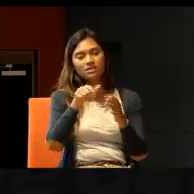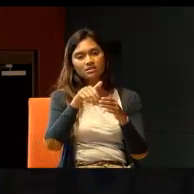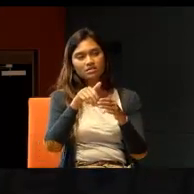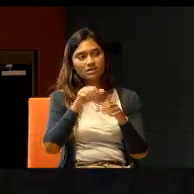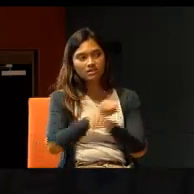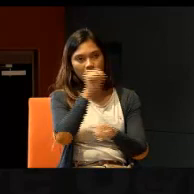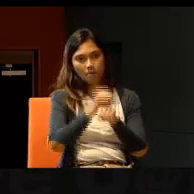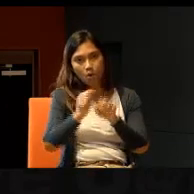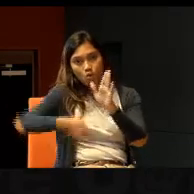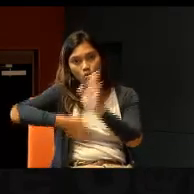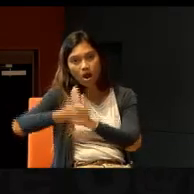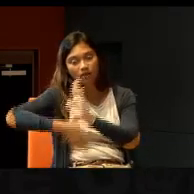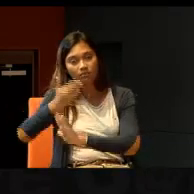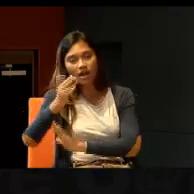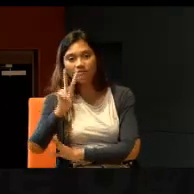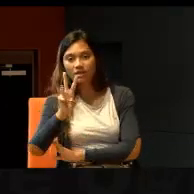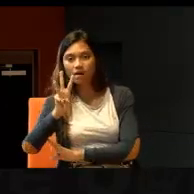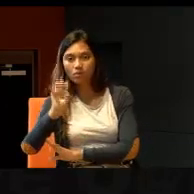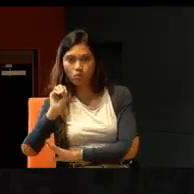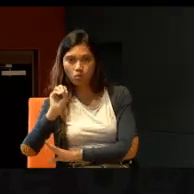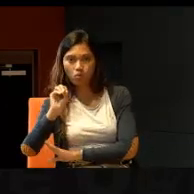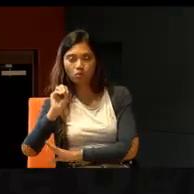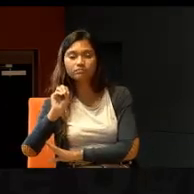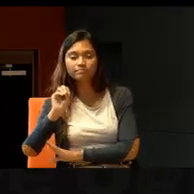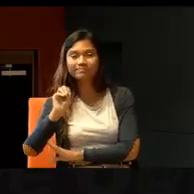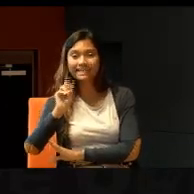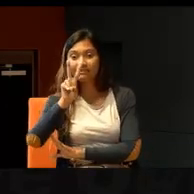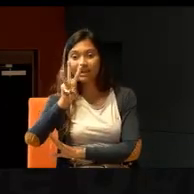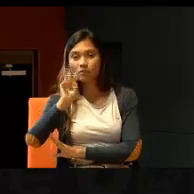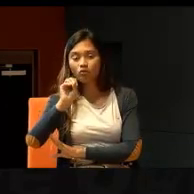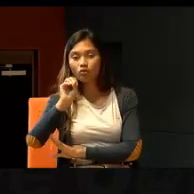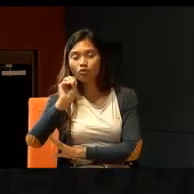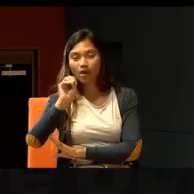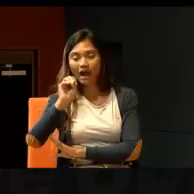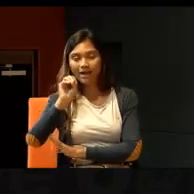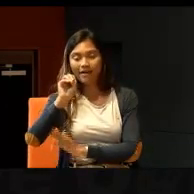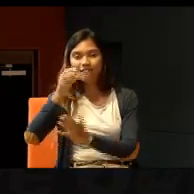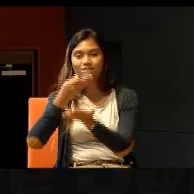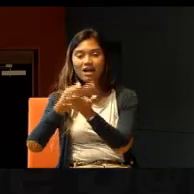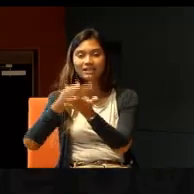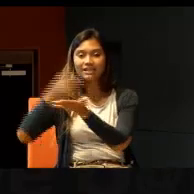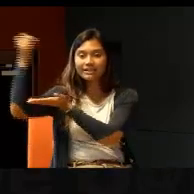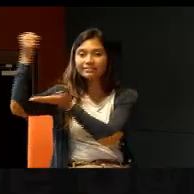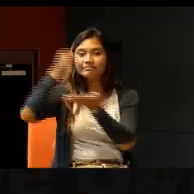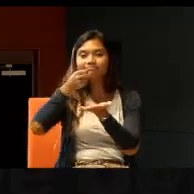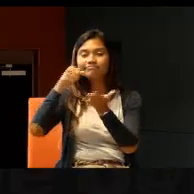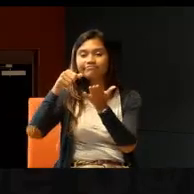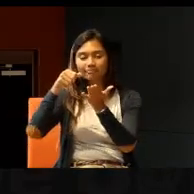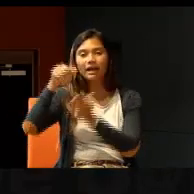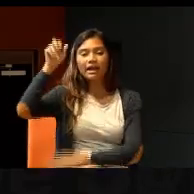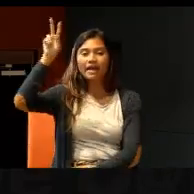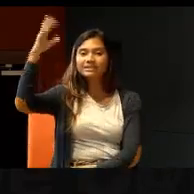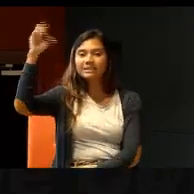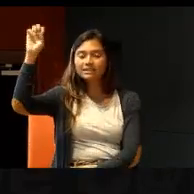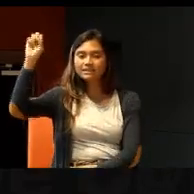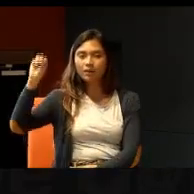VWOs. The VWOs are funded by MCYS, NCSS, and MOE, half